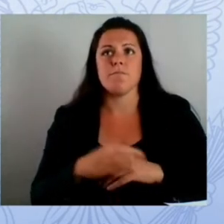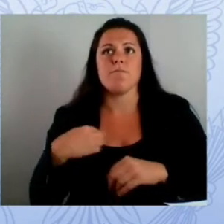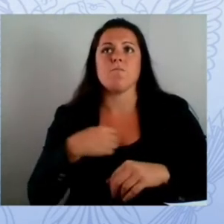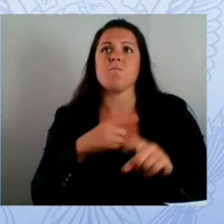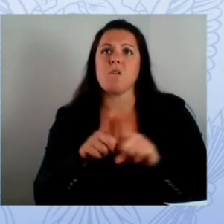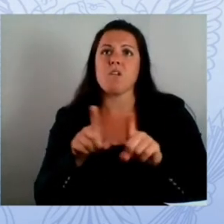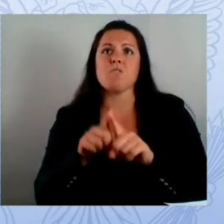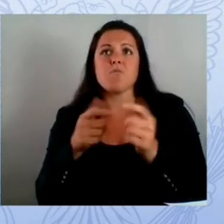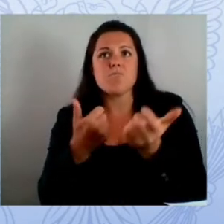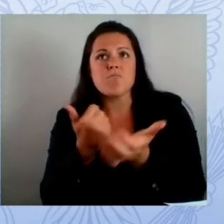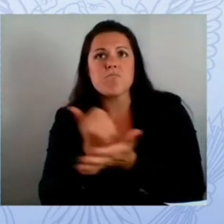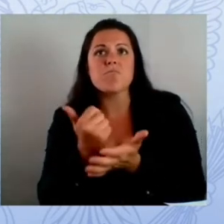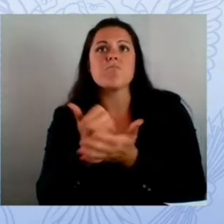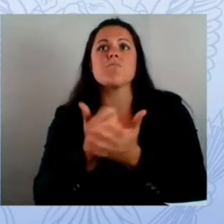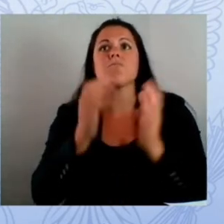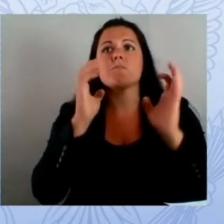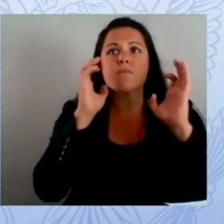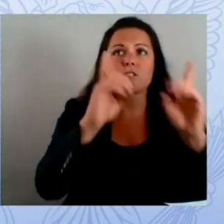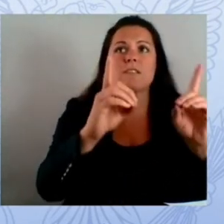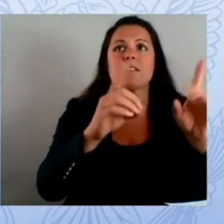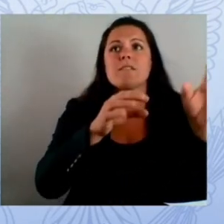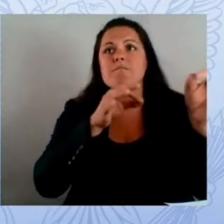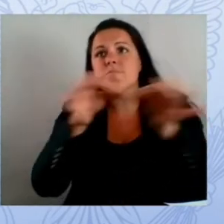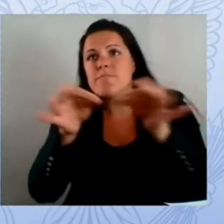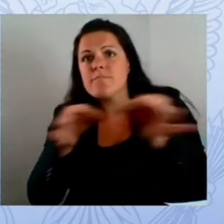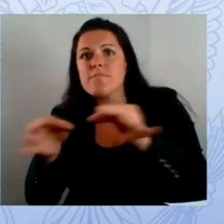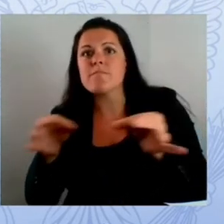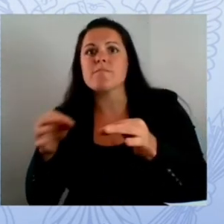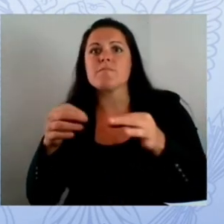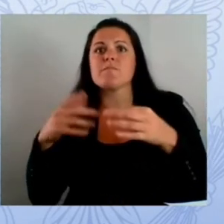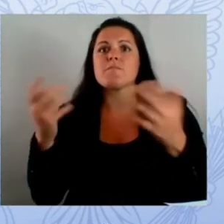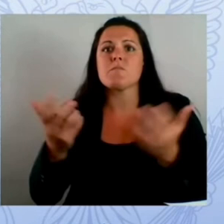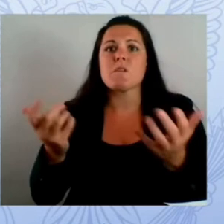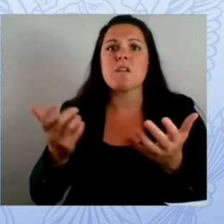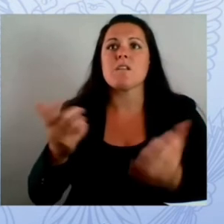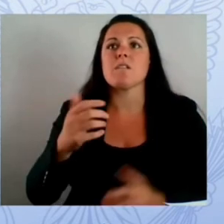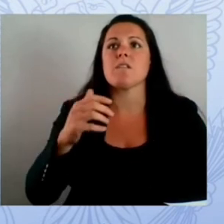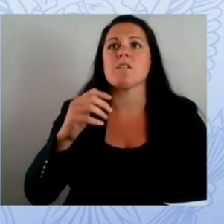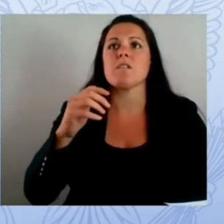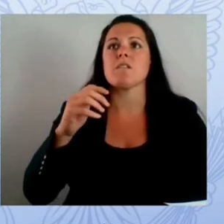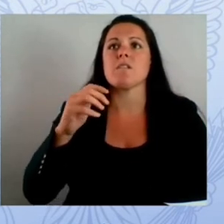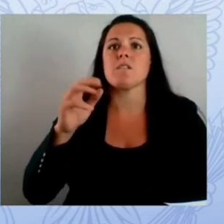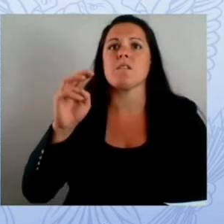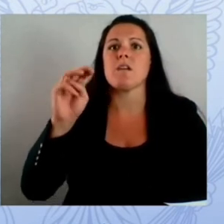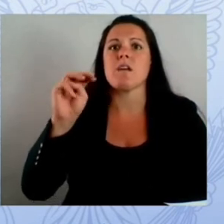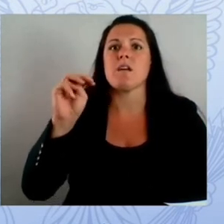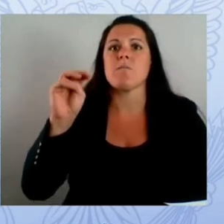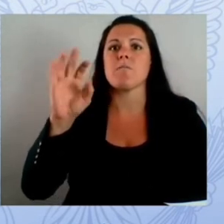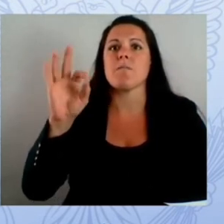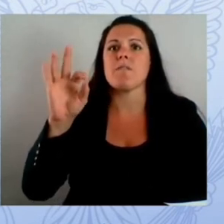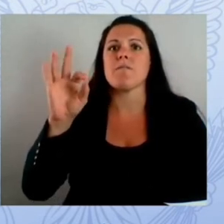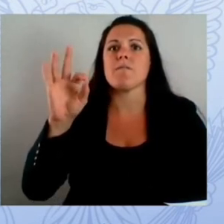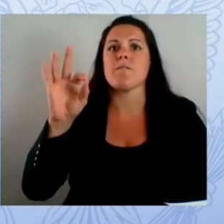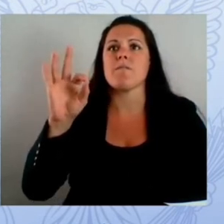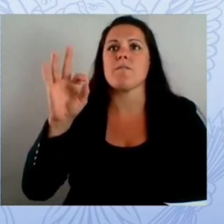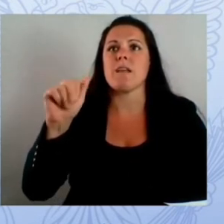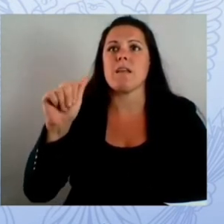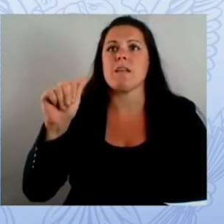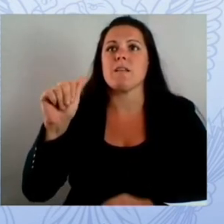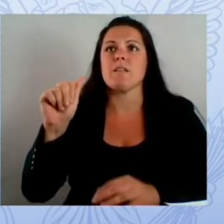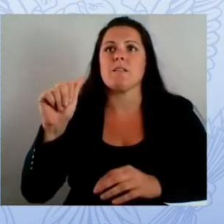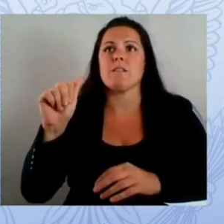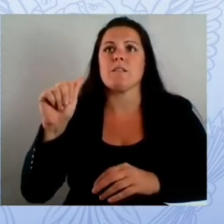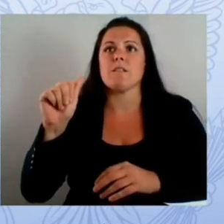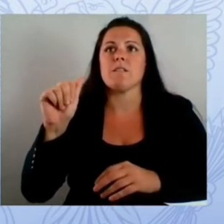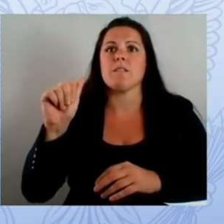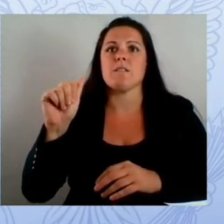current goal a smart goal to implement mfa at all of our county offices of education by the end of this year which we're excited about uh my sdcoa team has